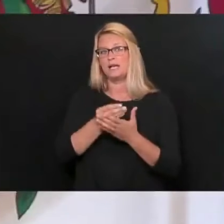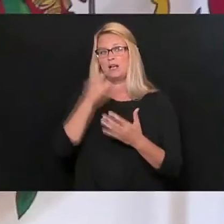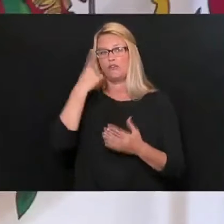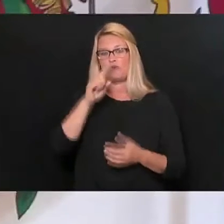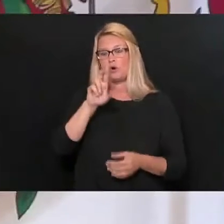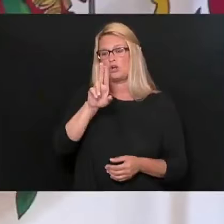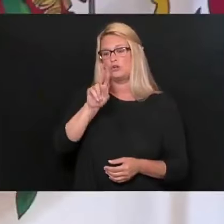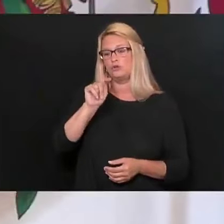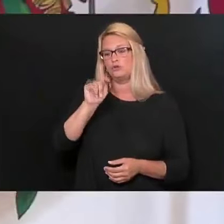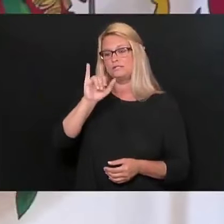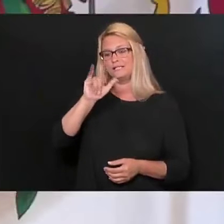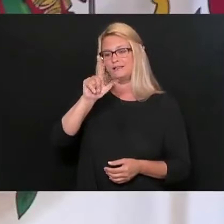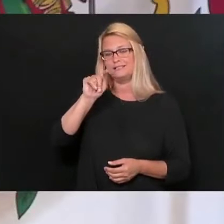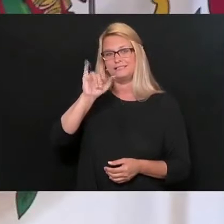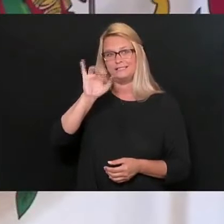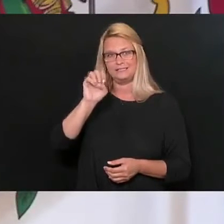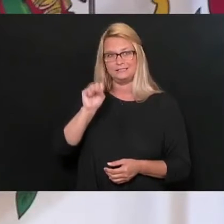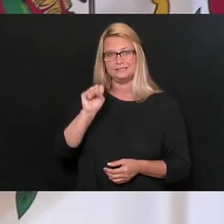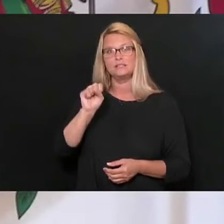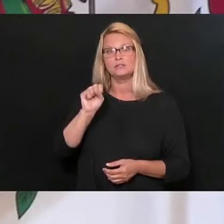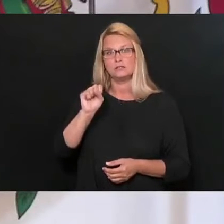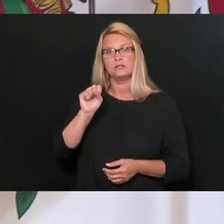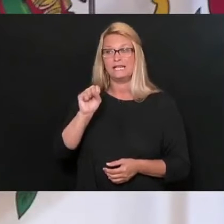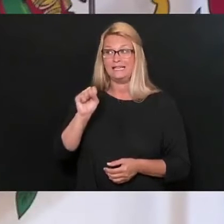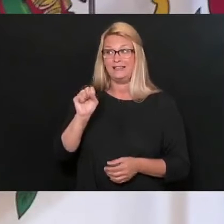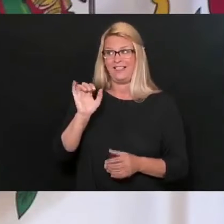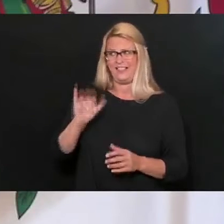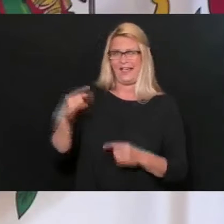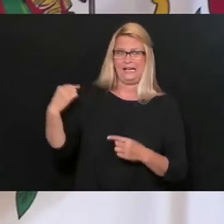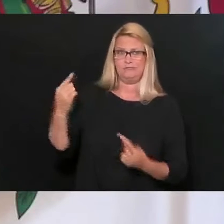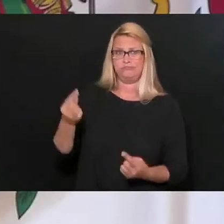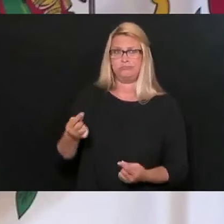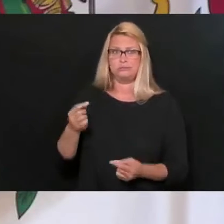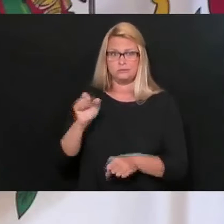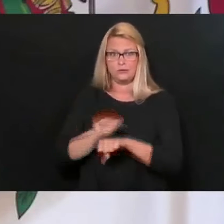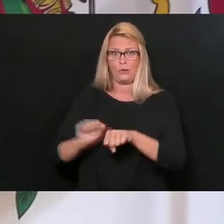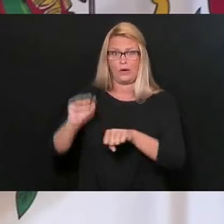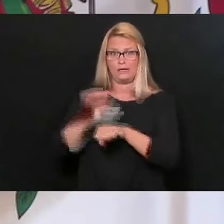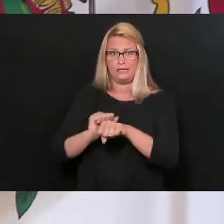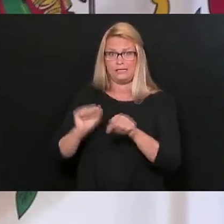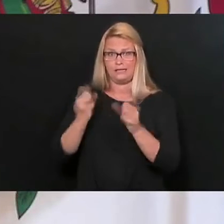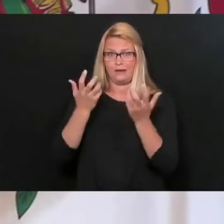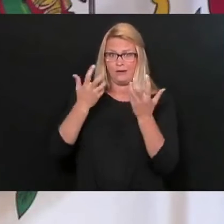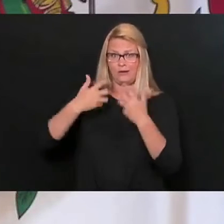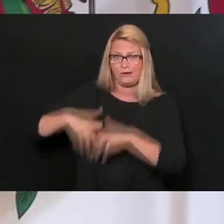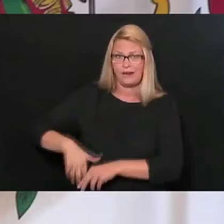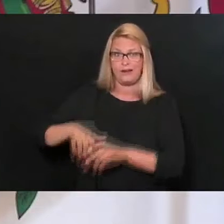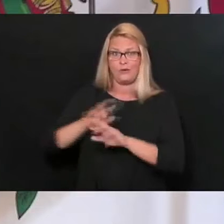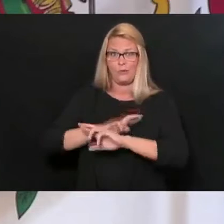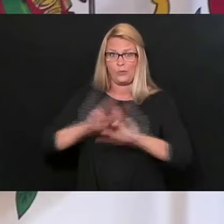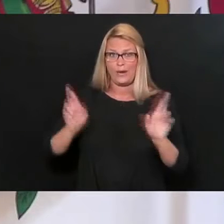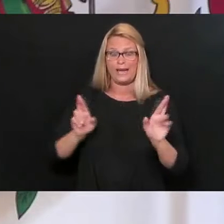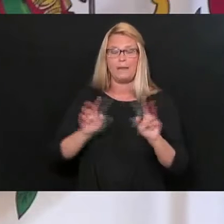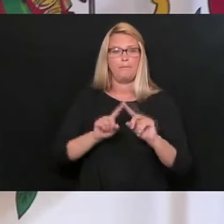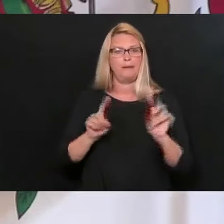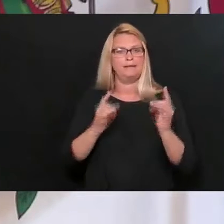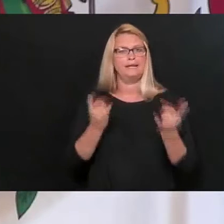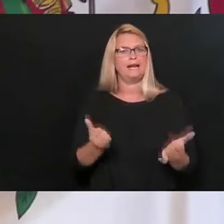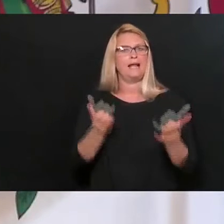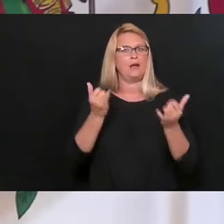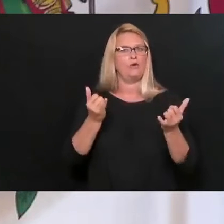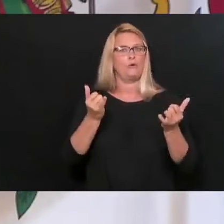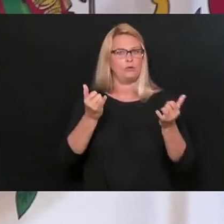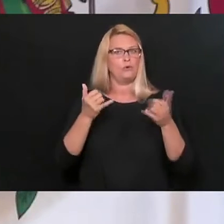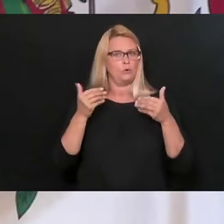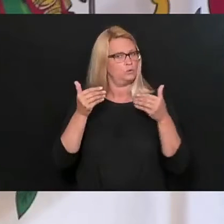utilities and everything. Like I said, it took a while working through all the hoops to get this all positioned. But, you